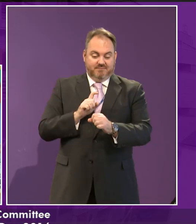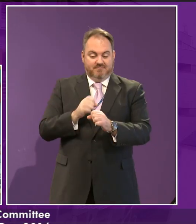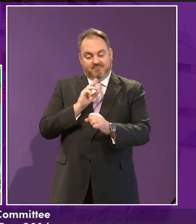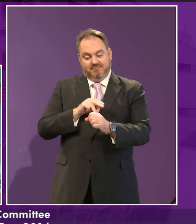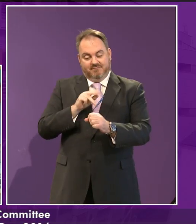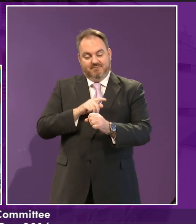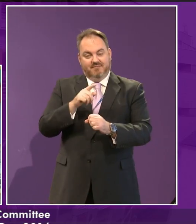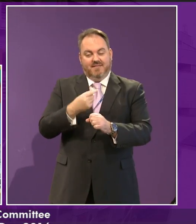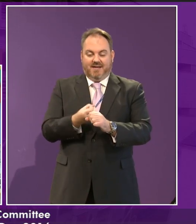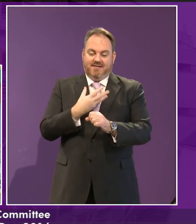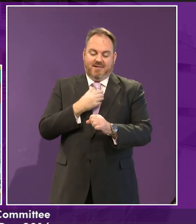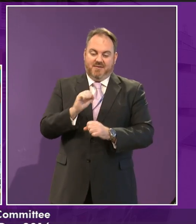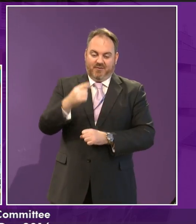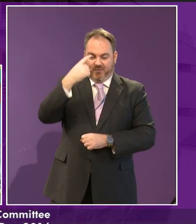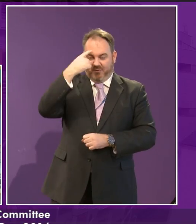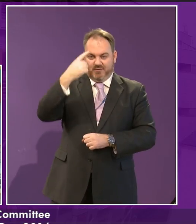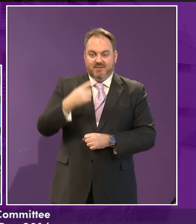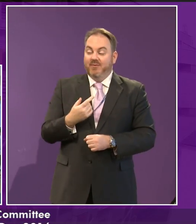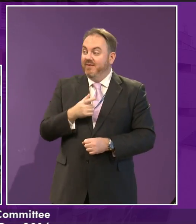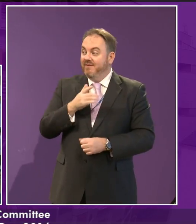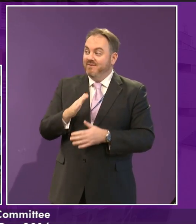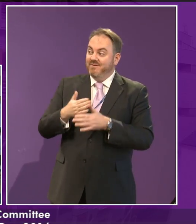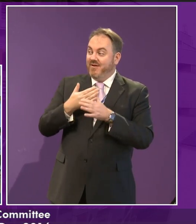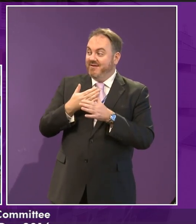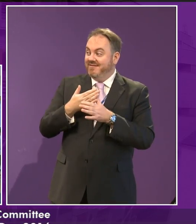and give me your thoughts and your feelings. So who's first?